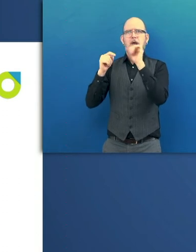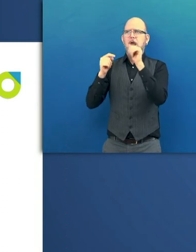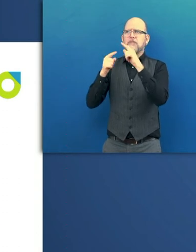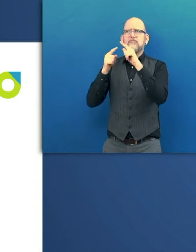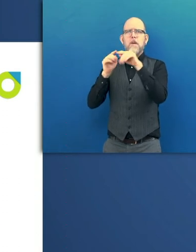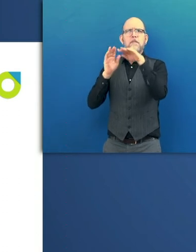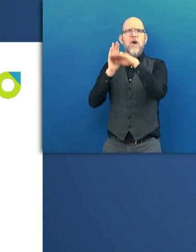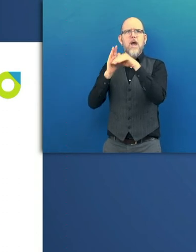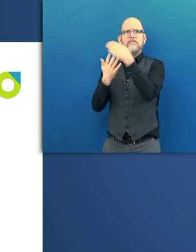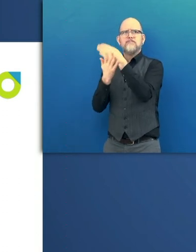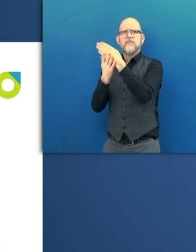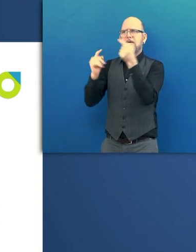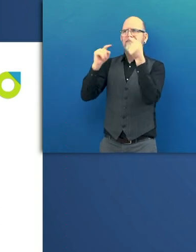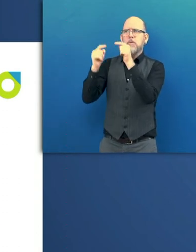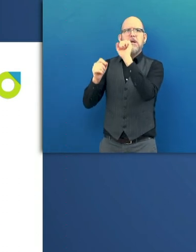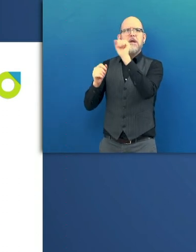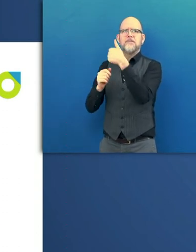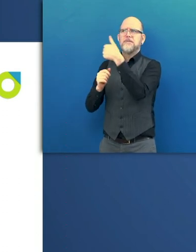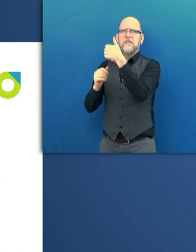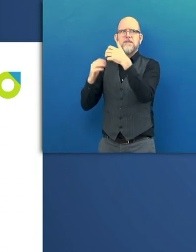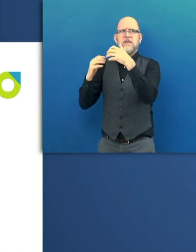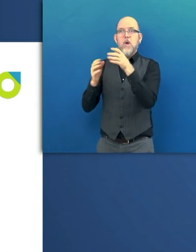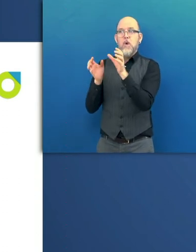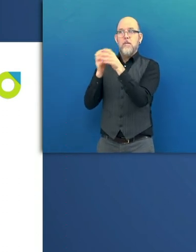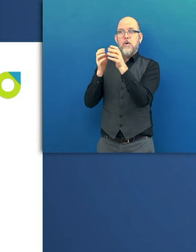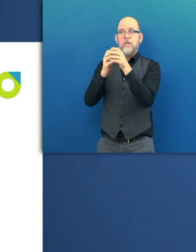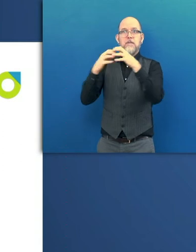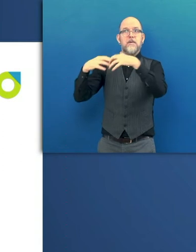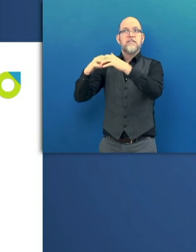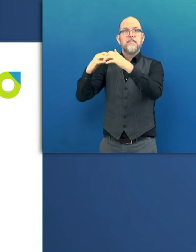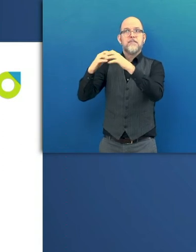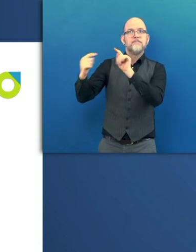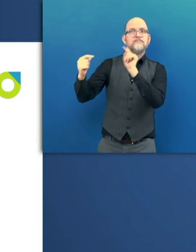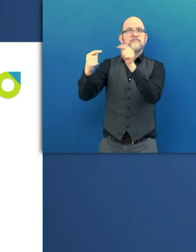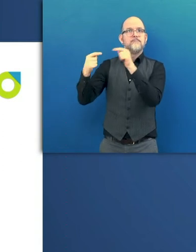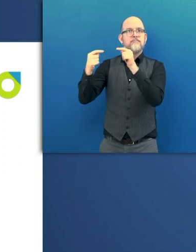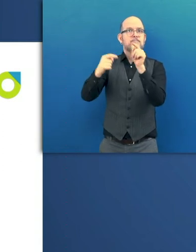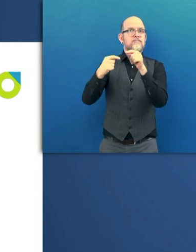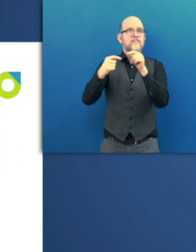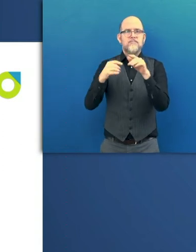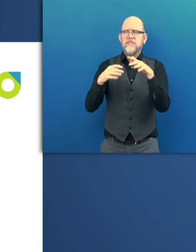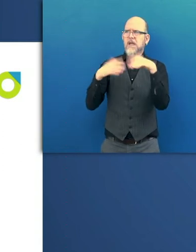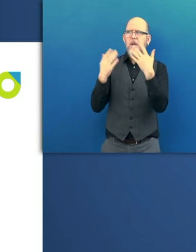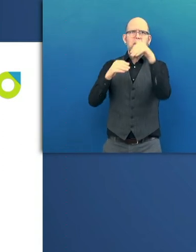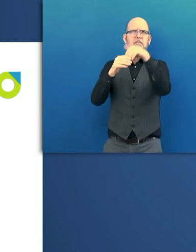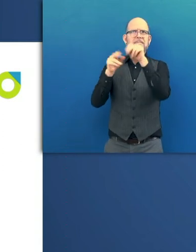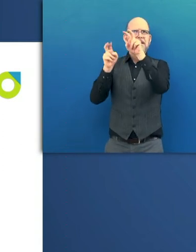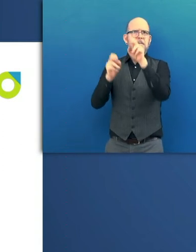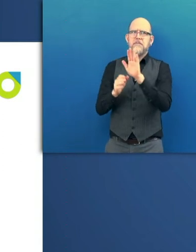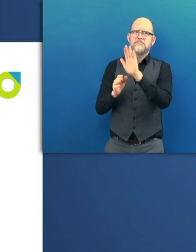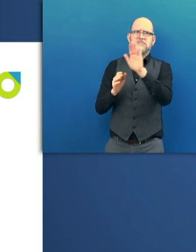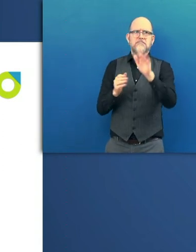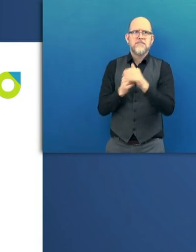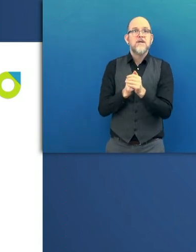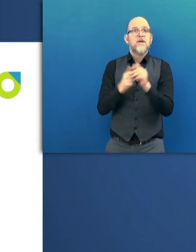rich content possibilities, and groups people can form on various issues they want to engage with. We